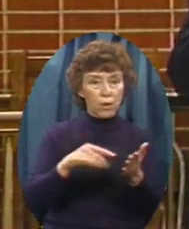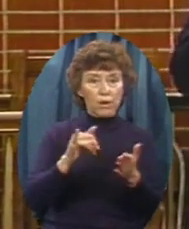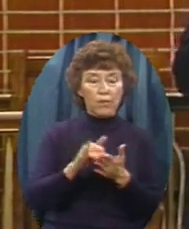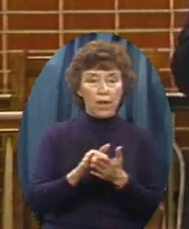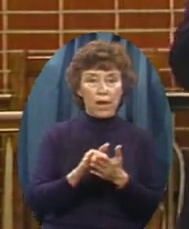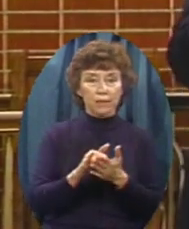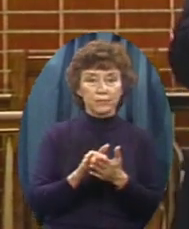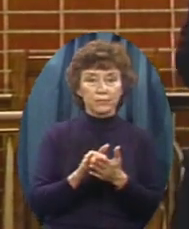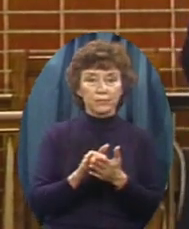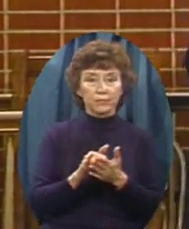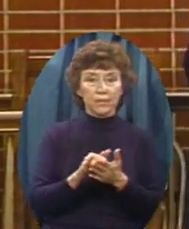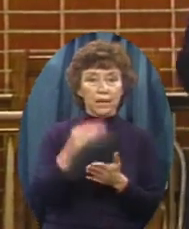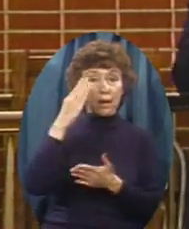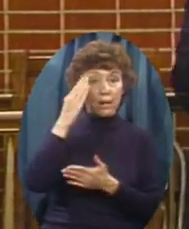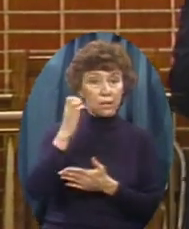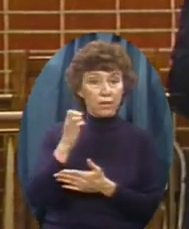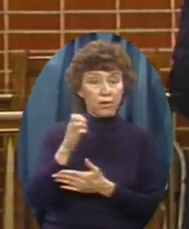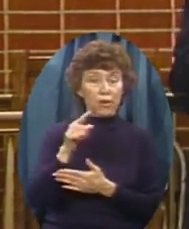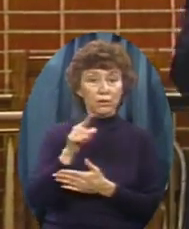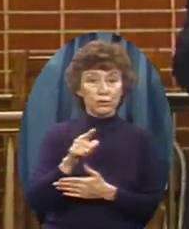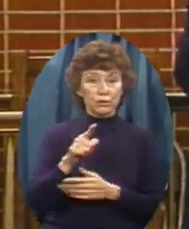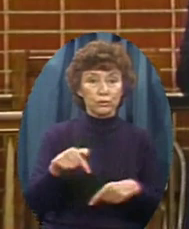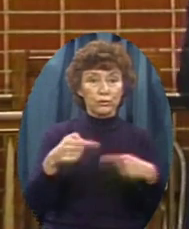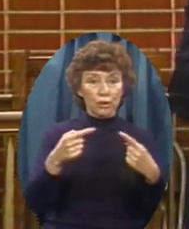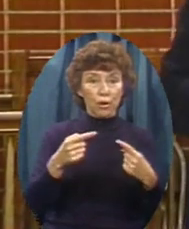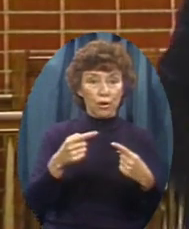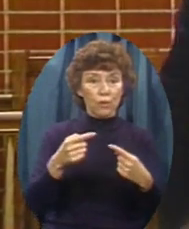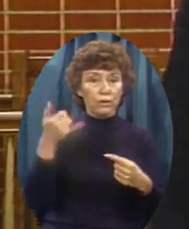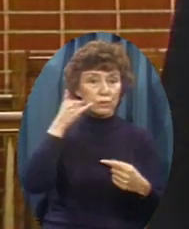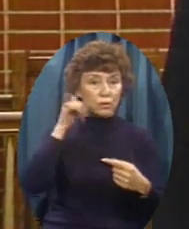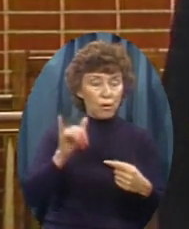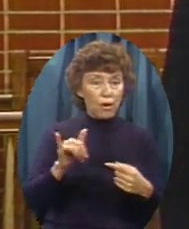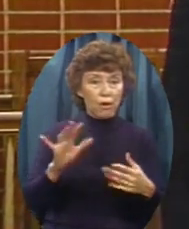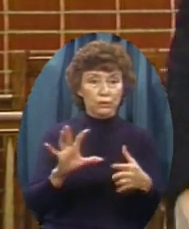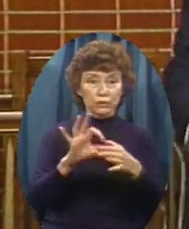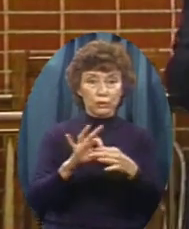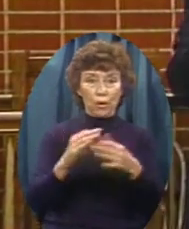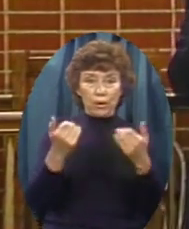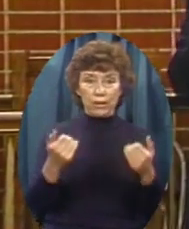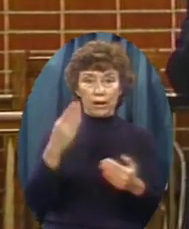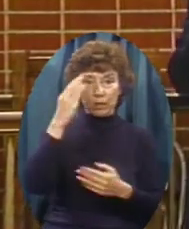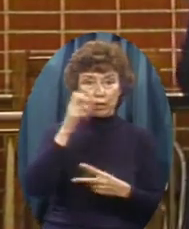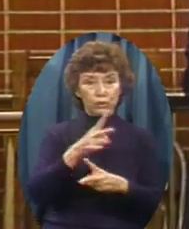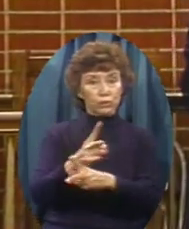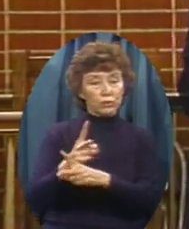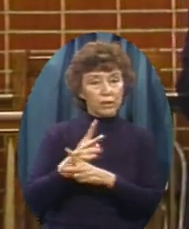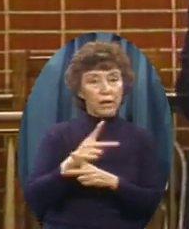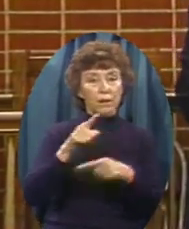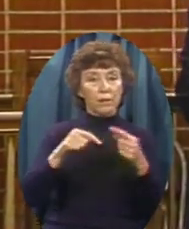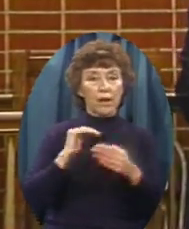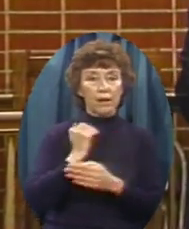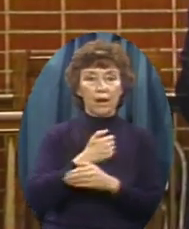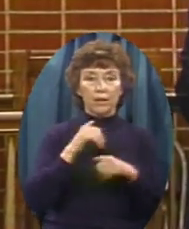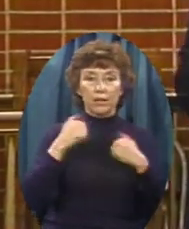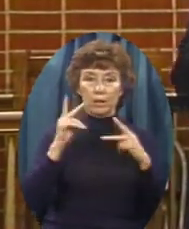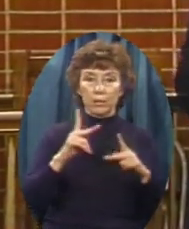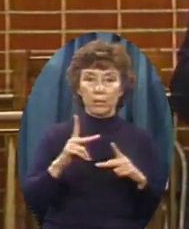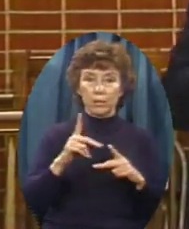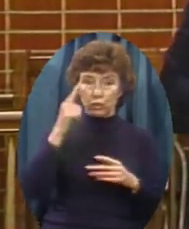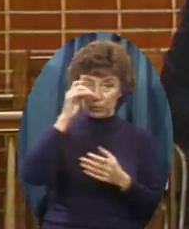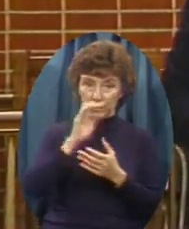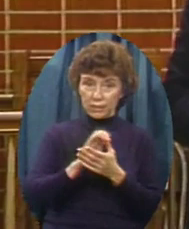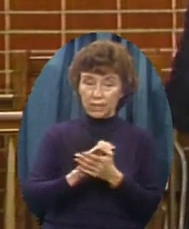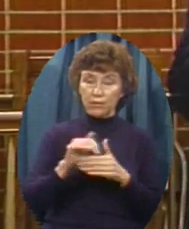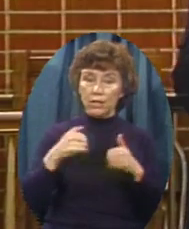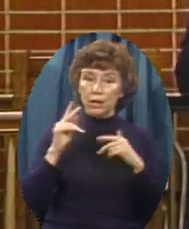And because you went To the telephone right now Because you care About these kids Because you believe They can change America And give the